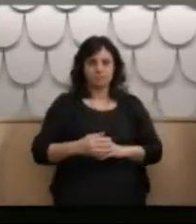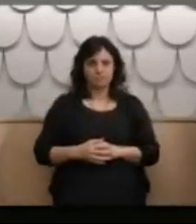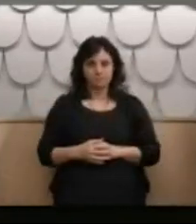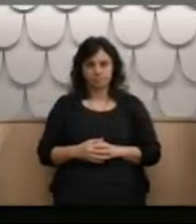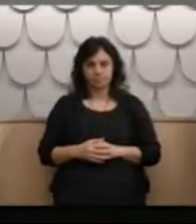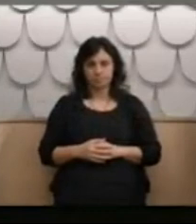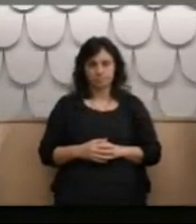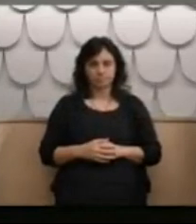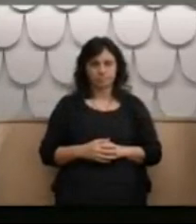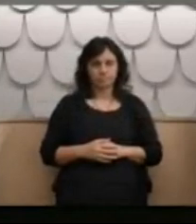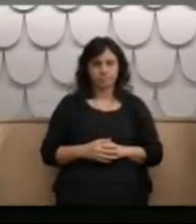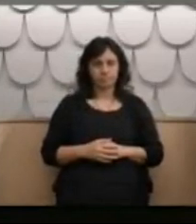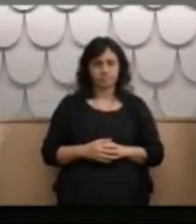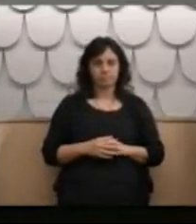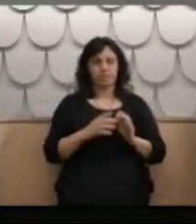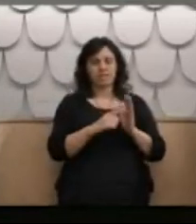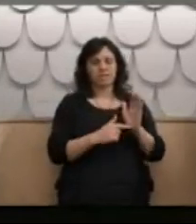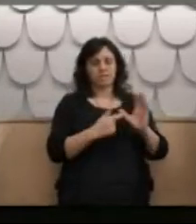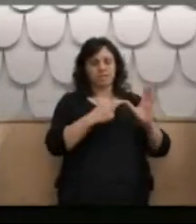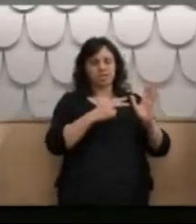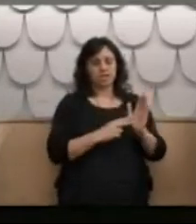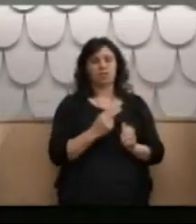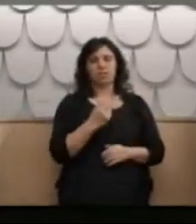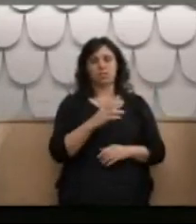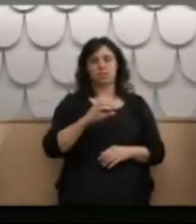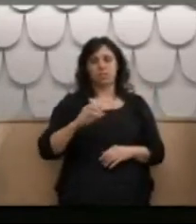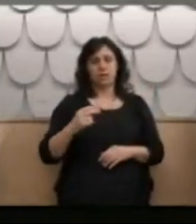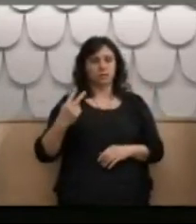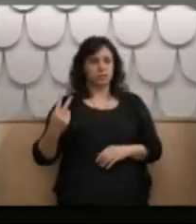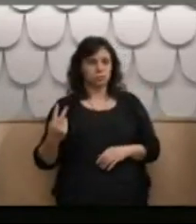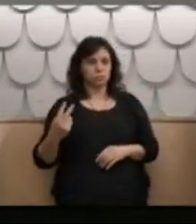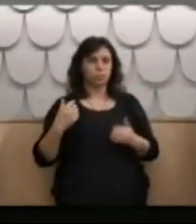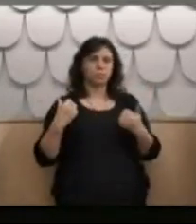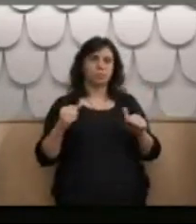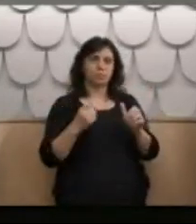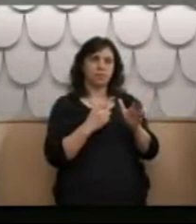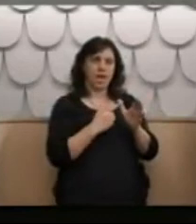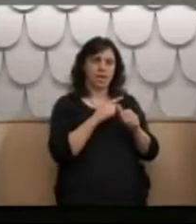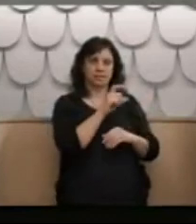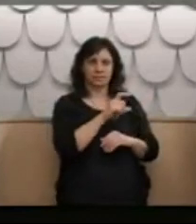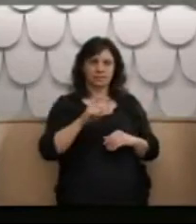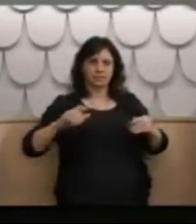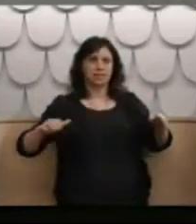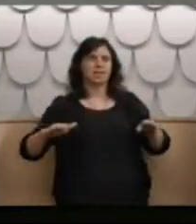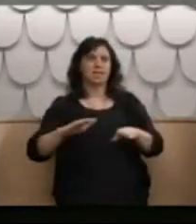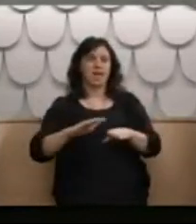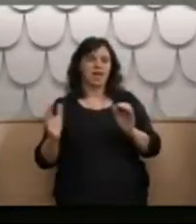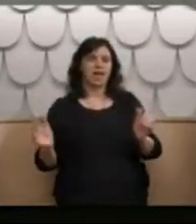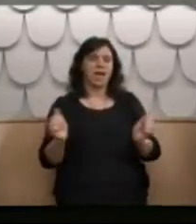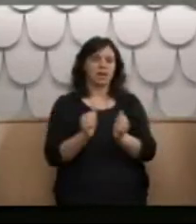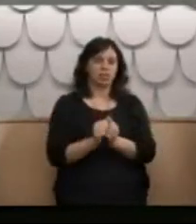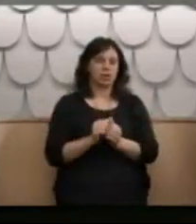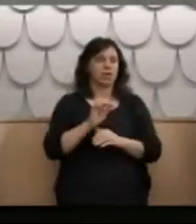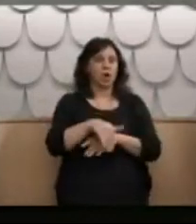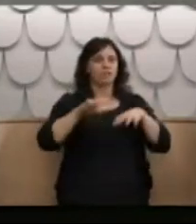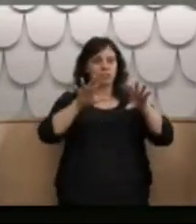ACC in January 2002 I was granted ACC cover for the rape of me in Lake Alice but nothing